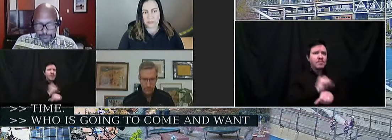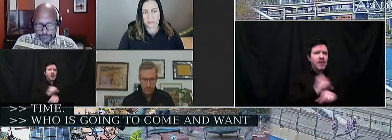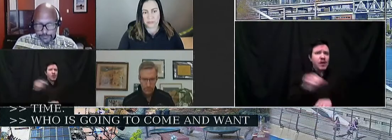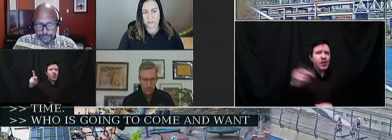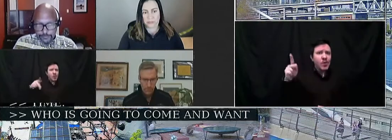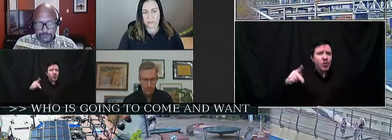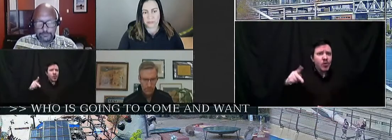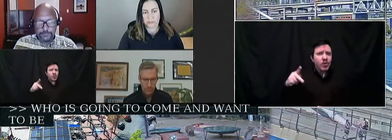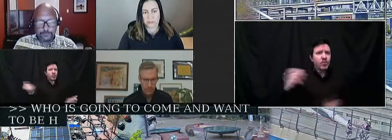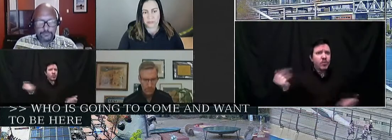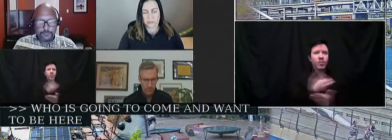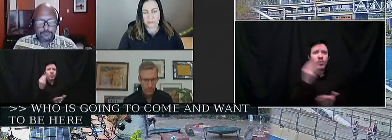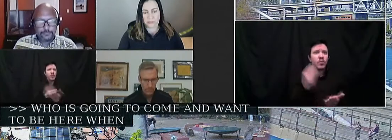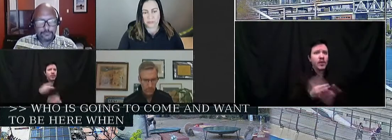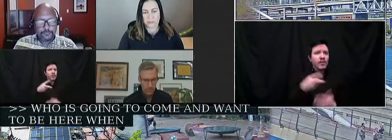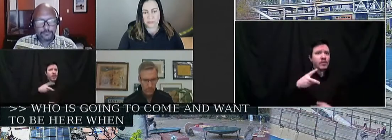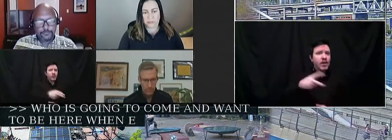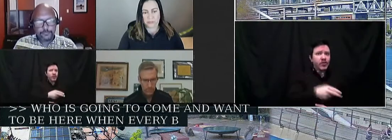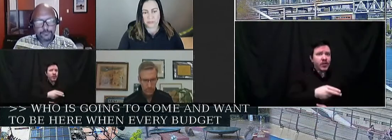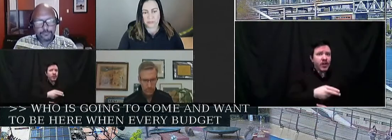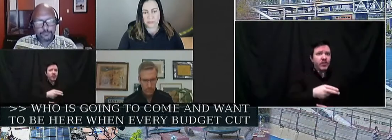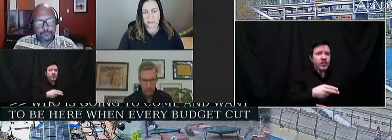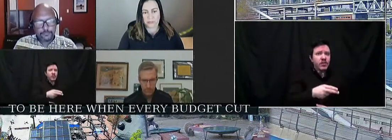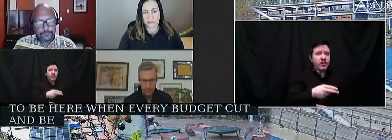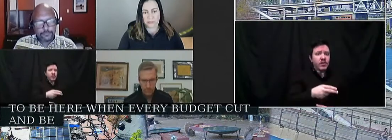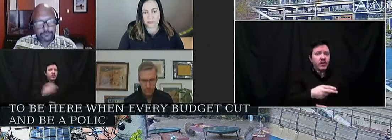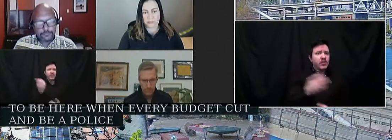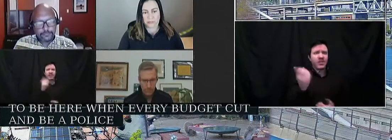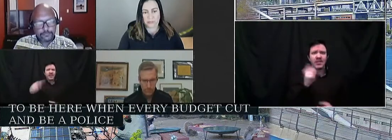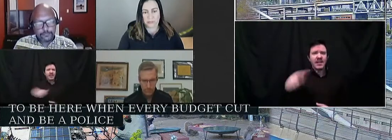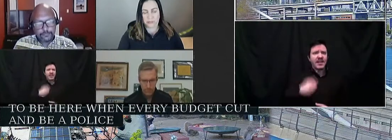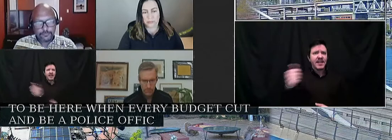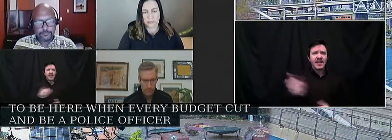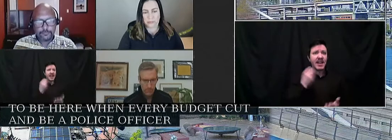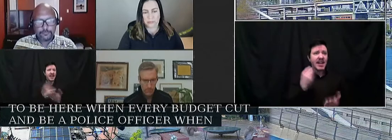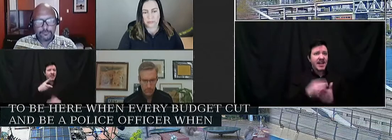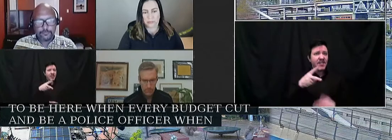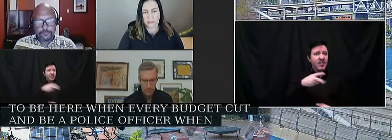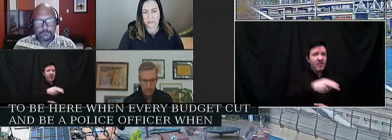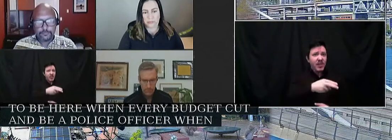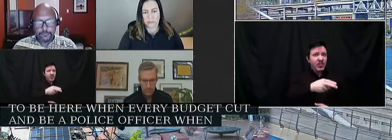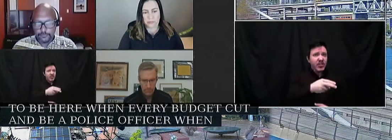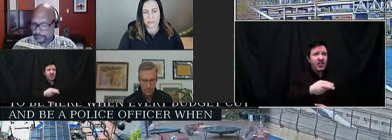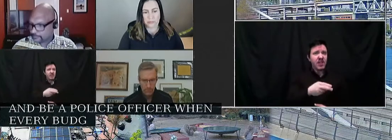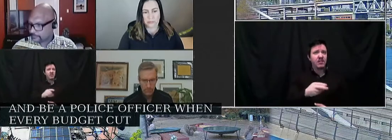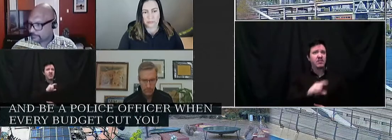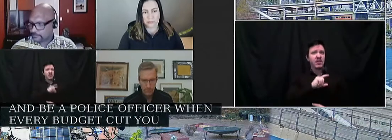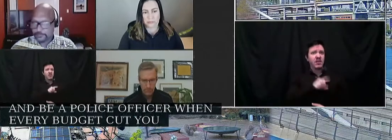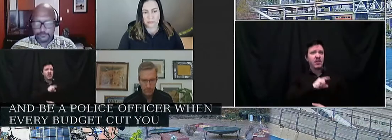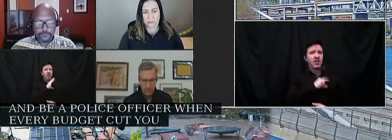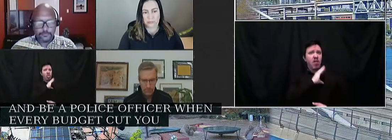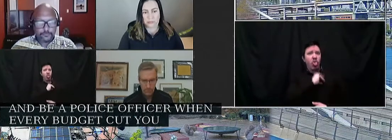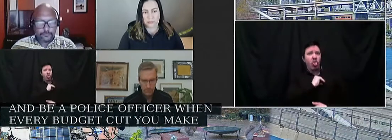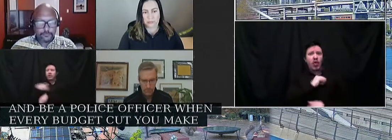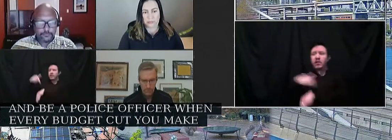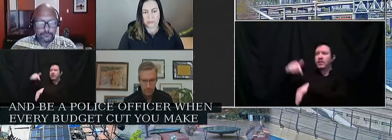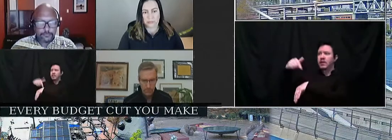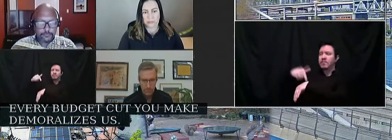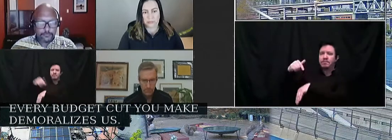be a police officer when every budget cut you make demoralizes us further.